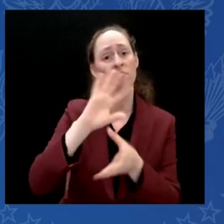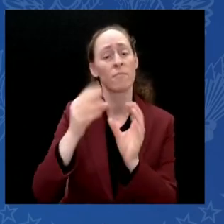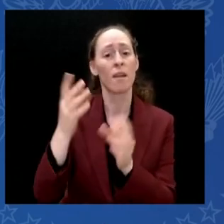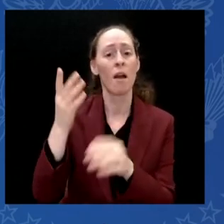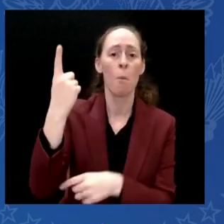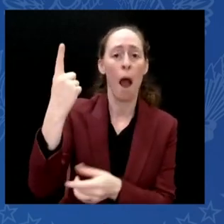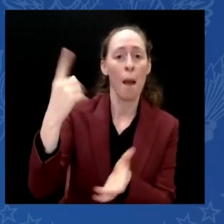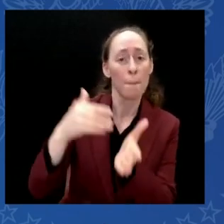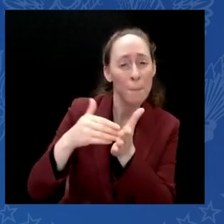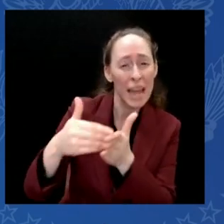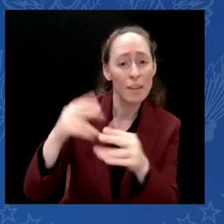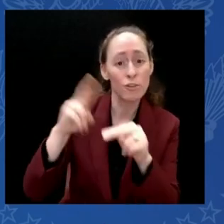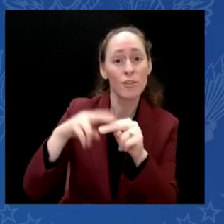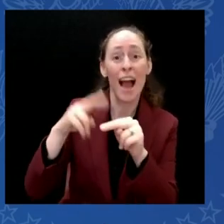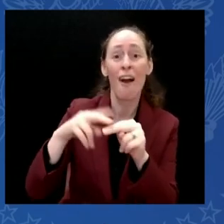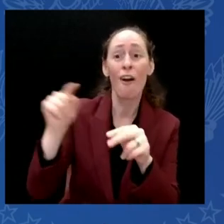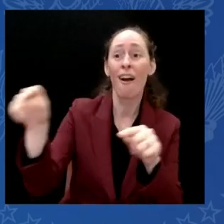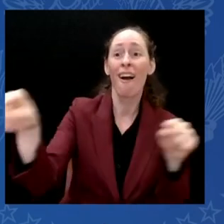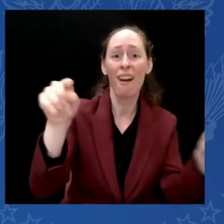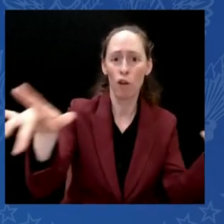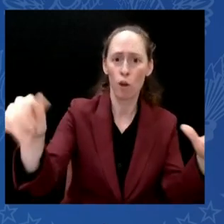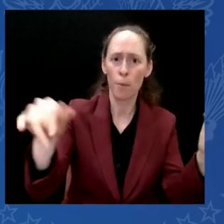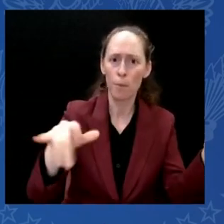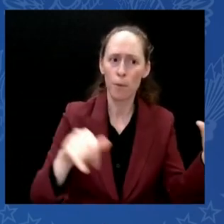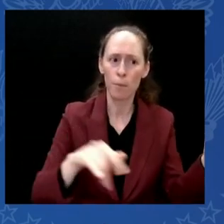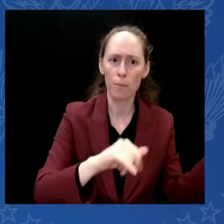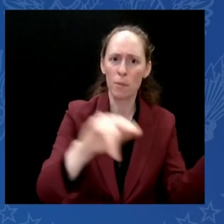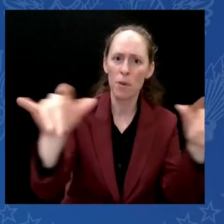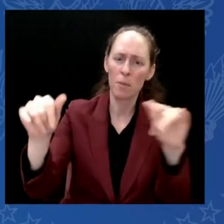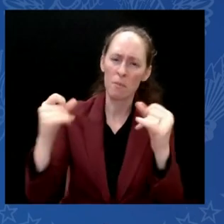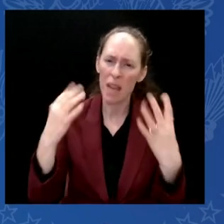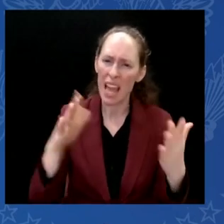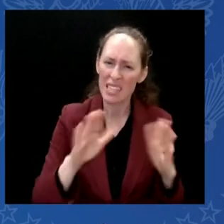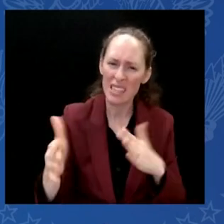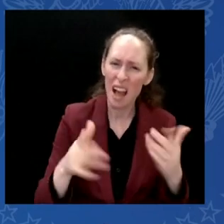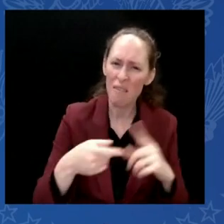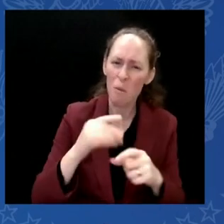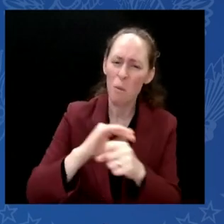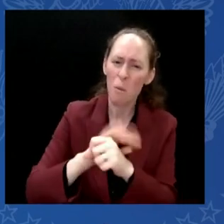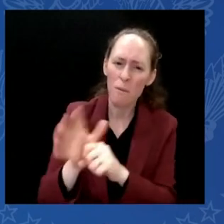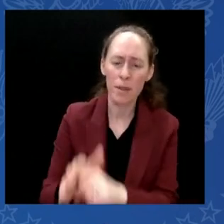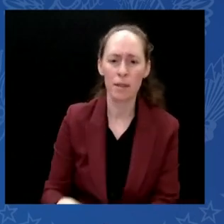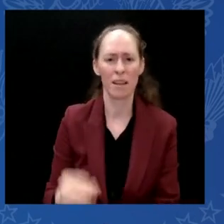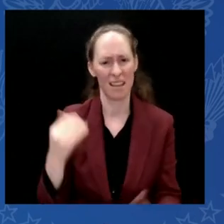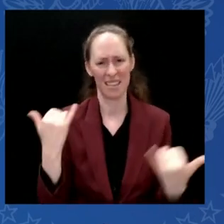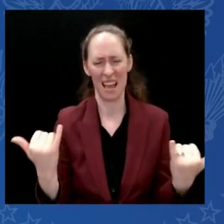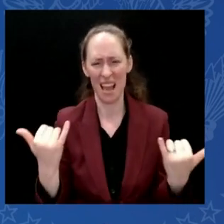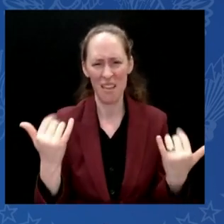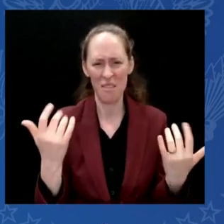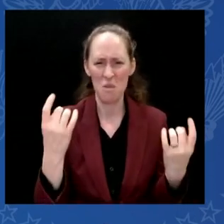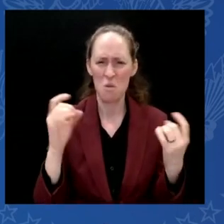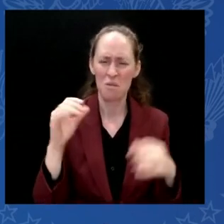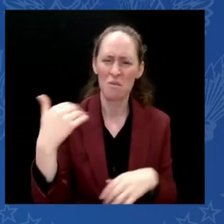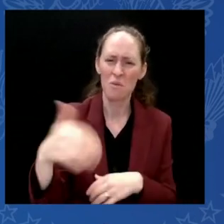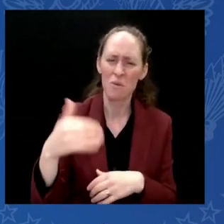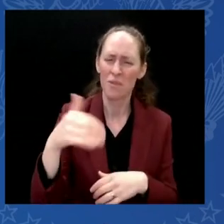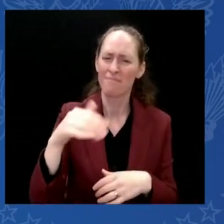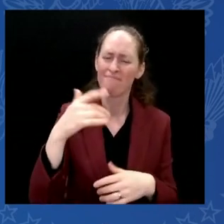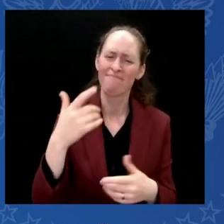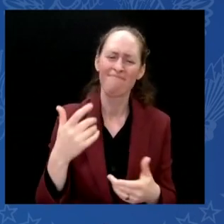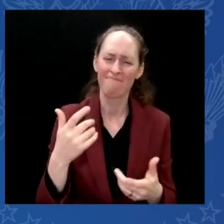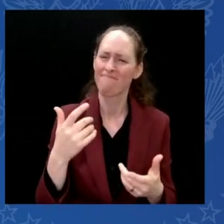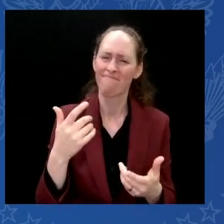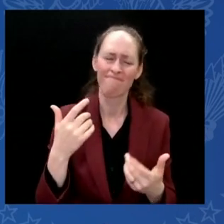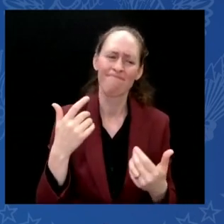often, we see each other as enemies, not as neighbors, as Democrats and Republicans, not as fellow Americans. We've become too divided.